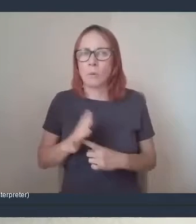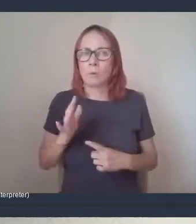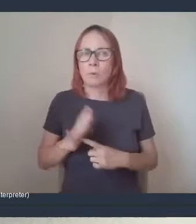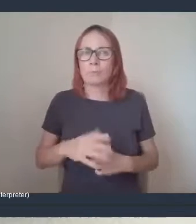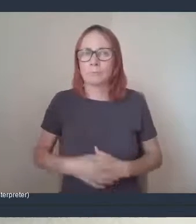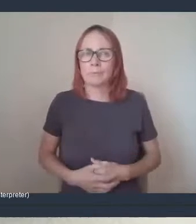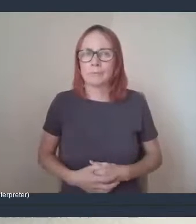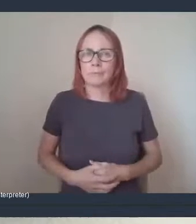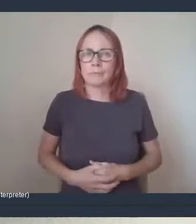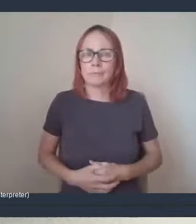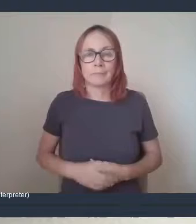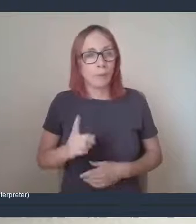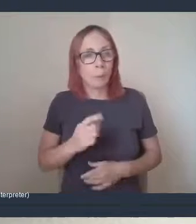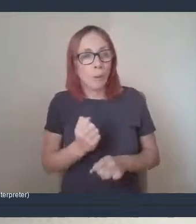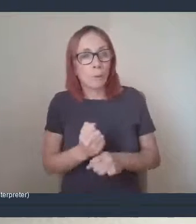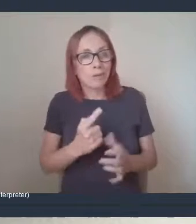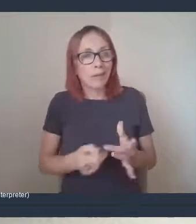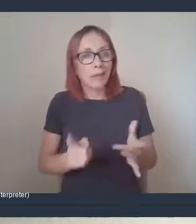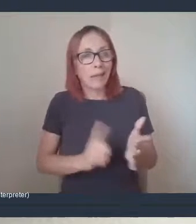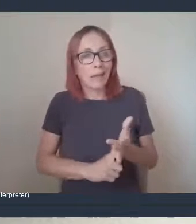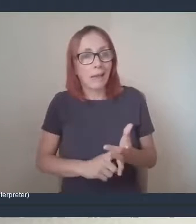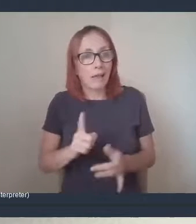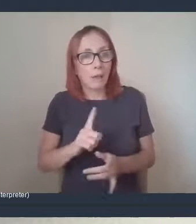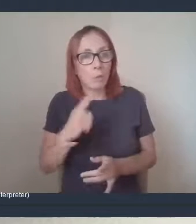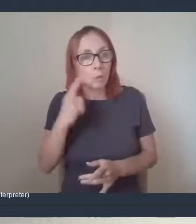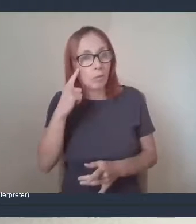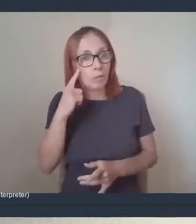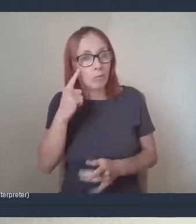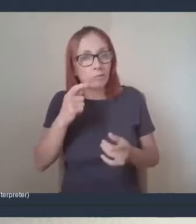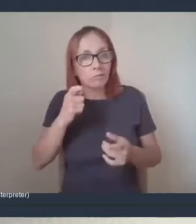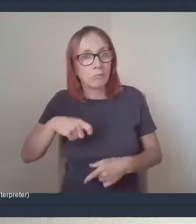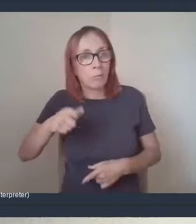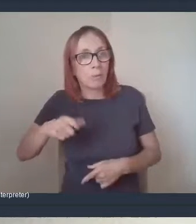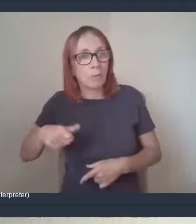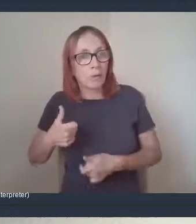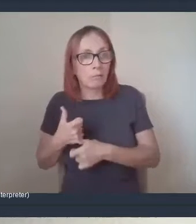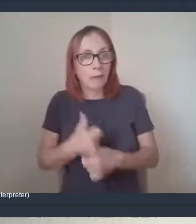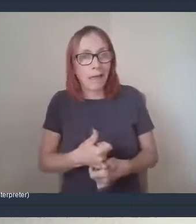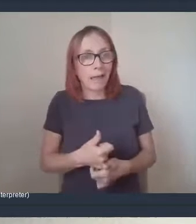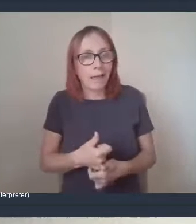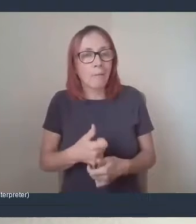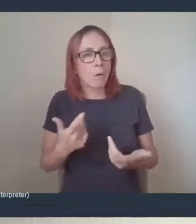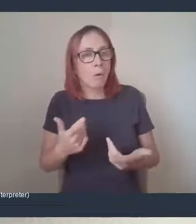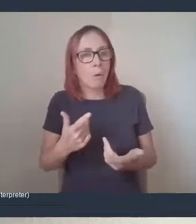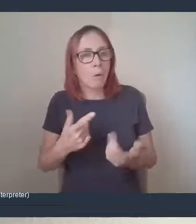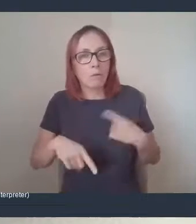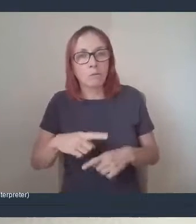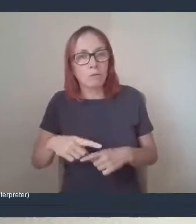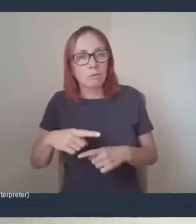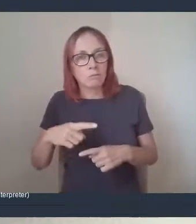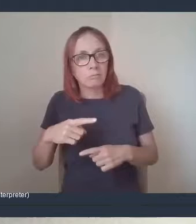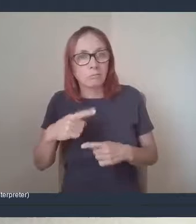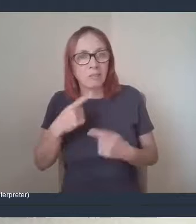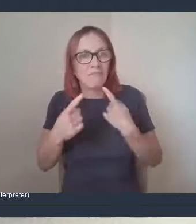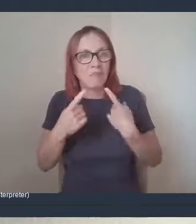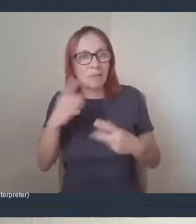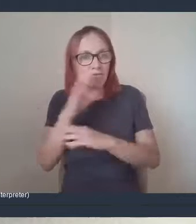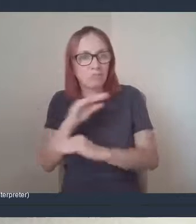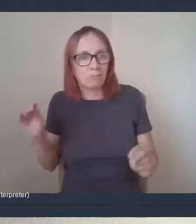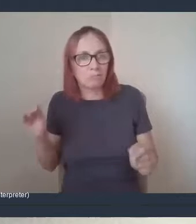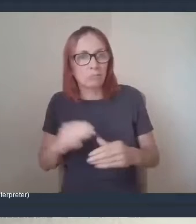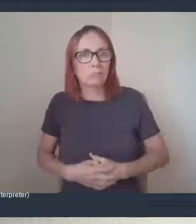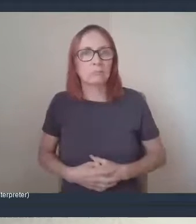What about Gail? Is anything that, that you think would be careful, uh, for people to know that we can share? Um, so